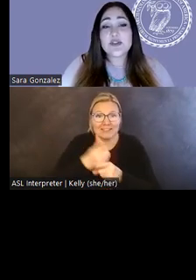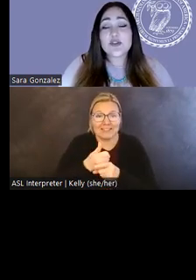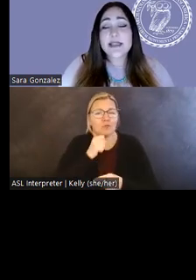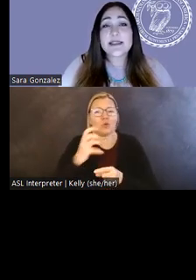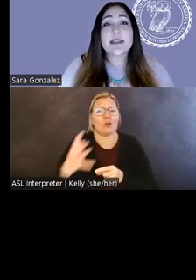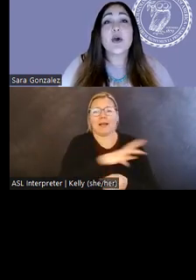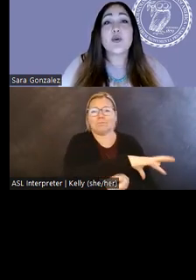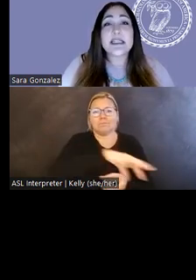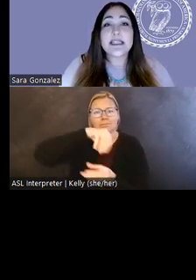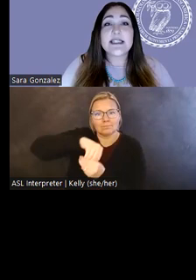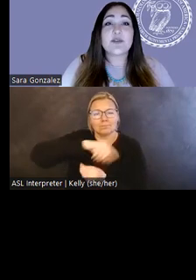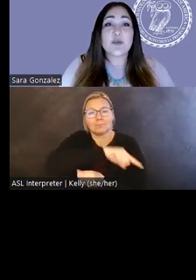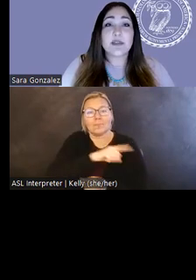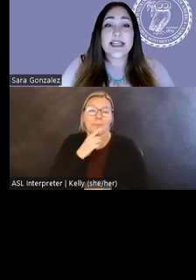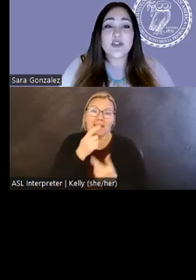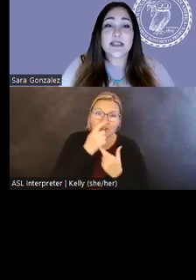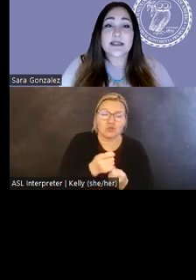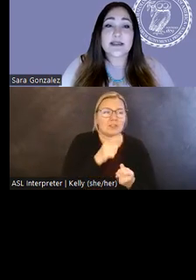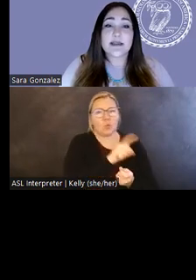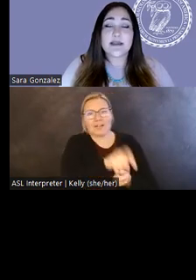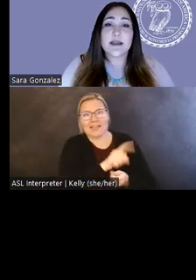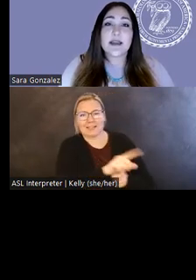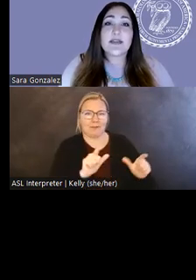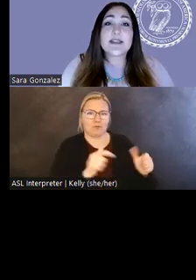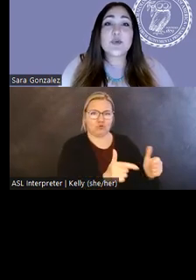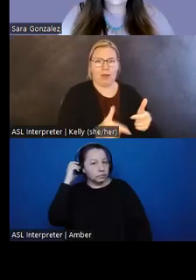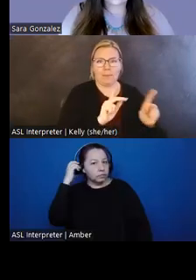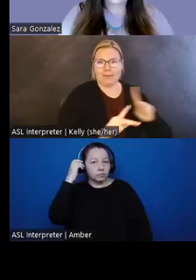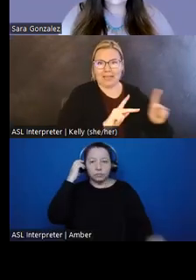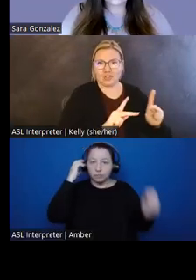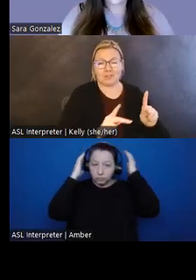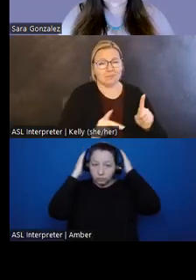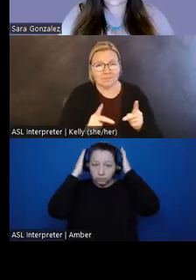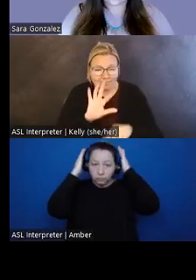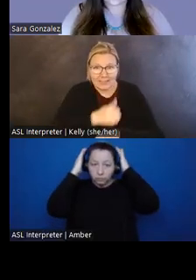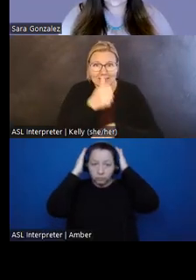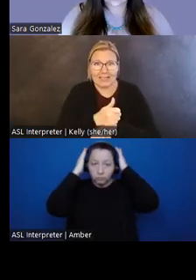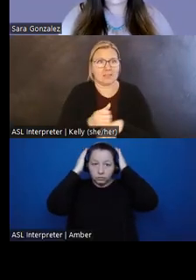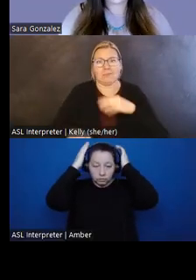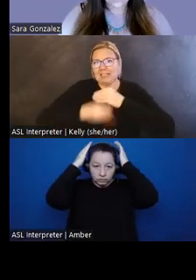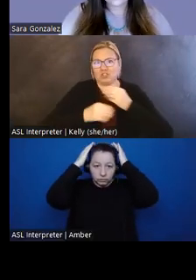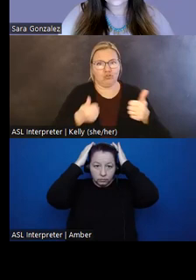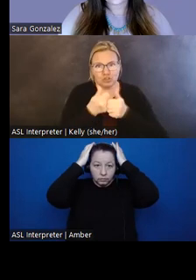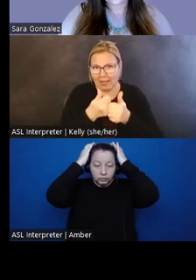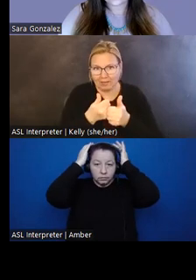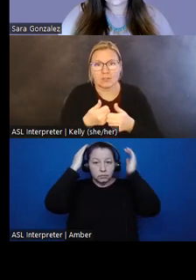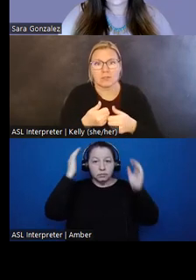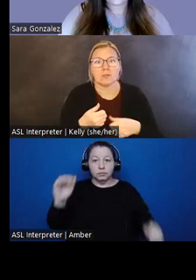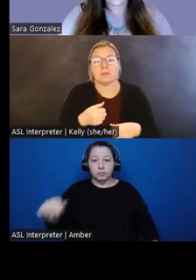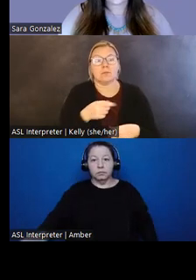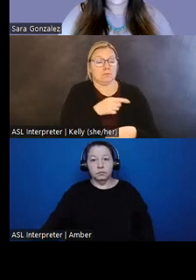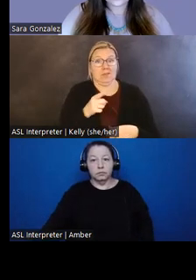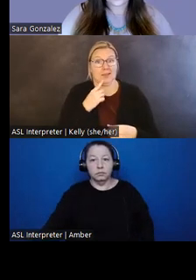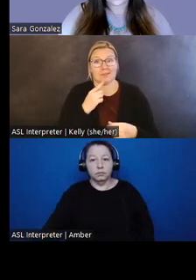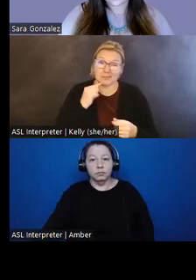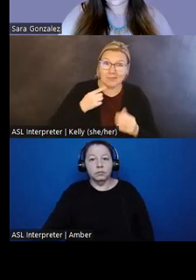to the interests or needs of tribal nations. This creates additional challenges in that what counts as a significant